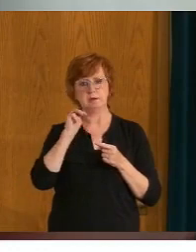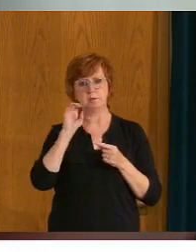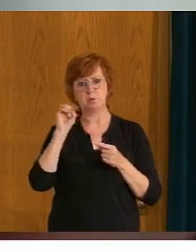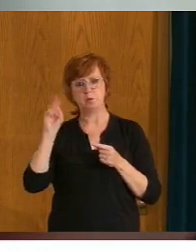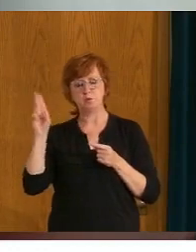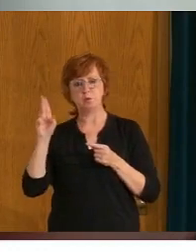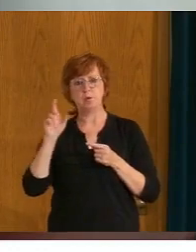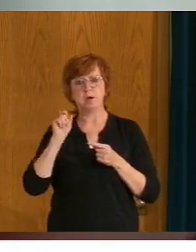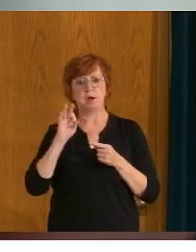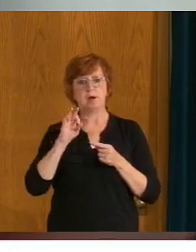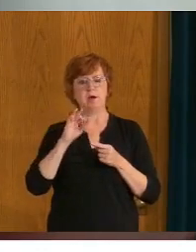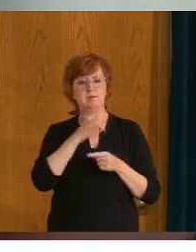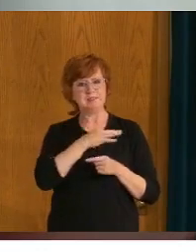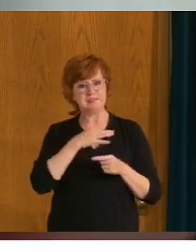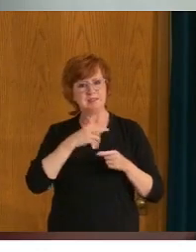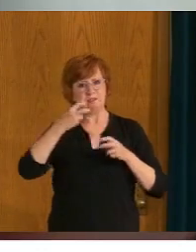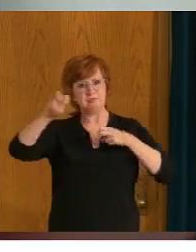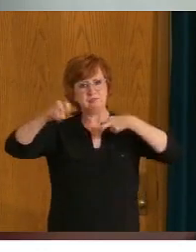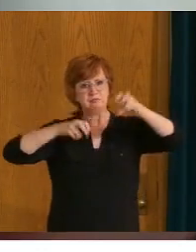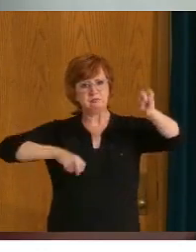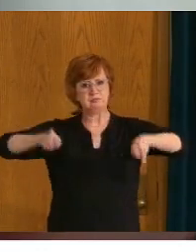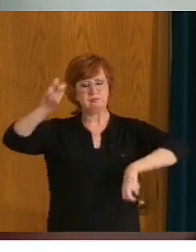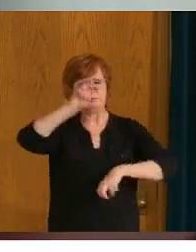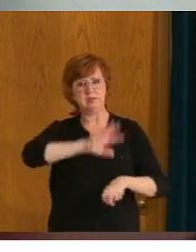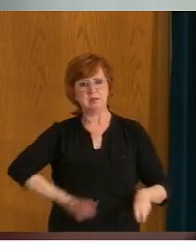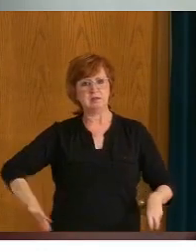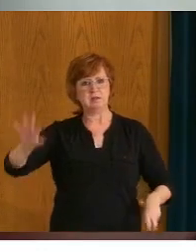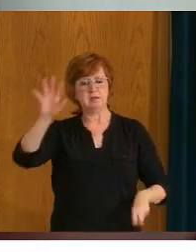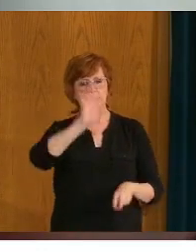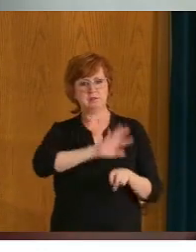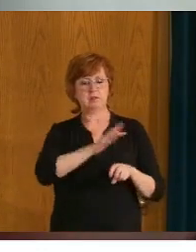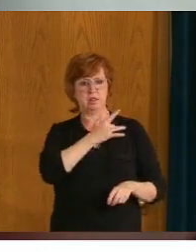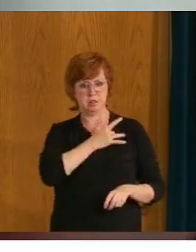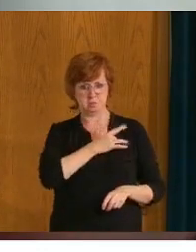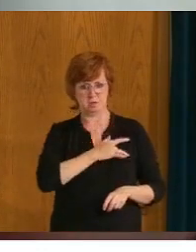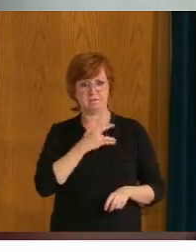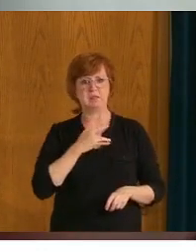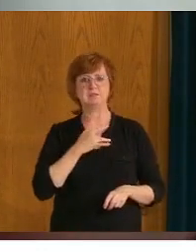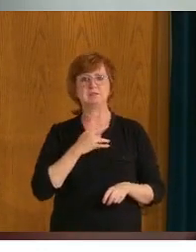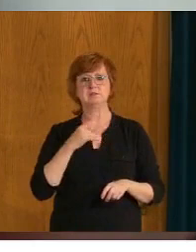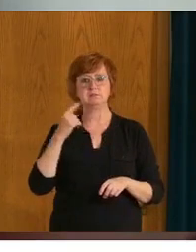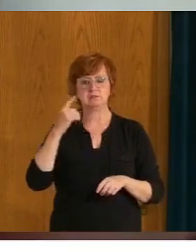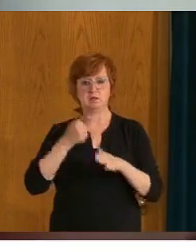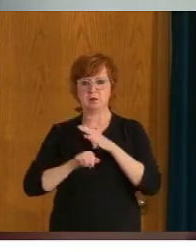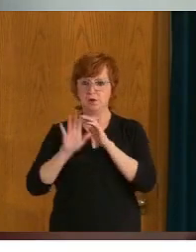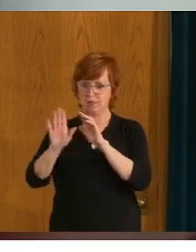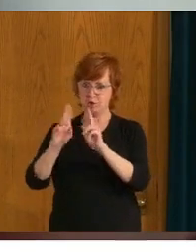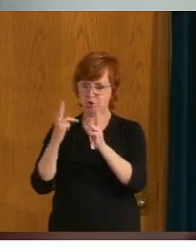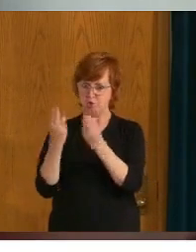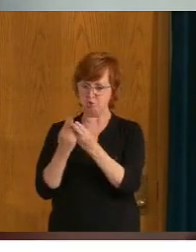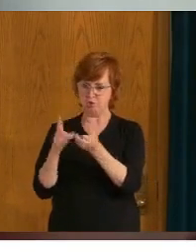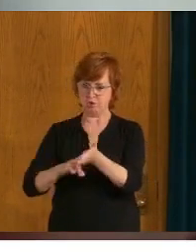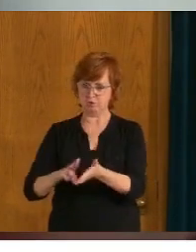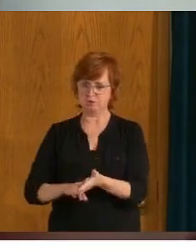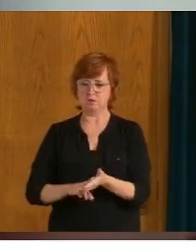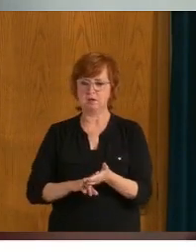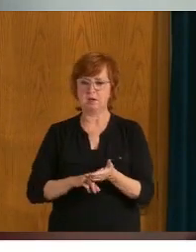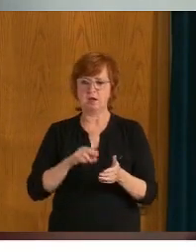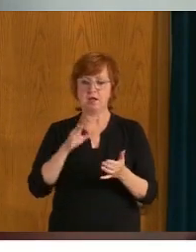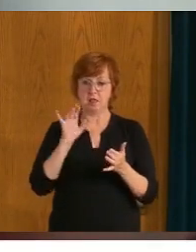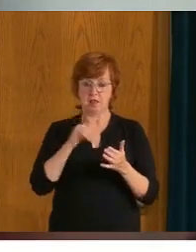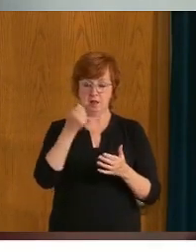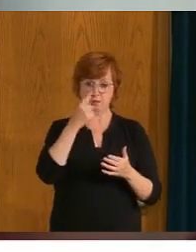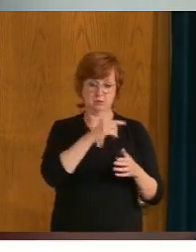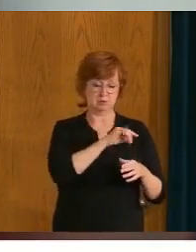to be able to move staff around through the pandemic in areas of the lowest need. That, uh, that document will expire 28